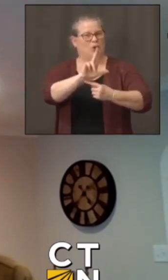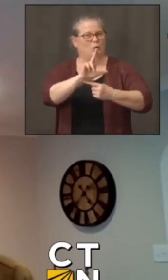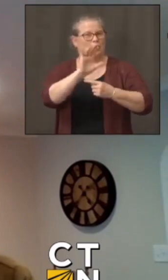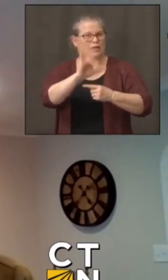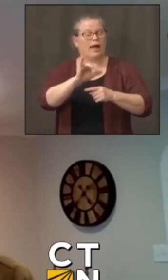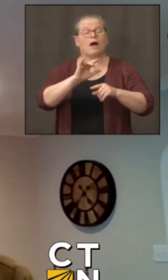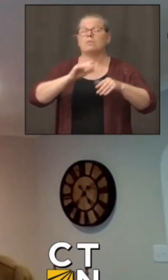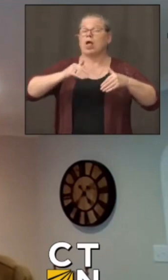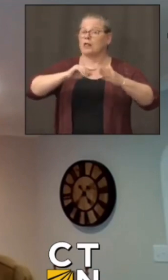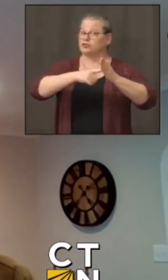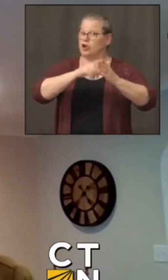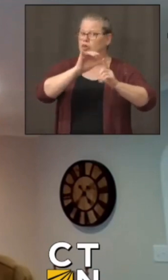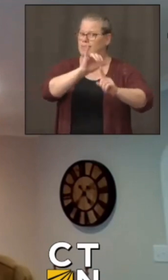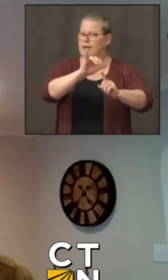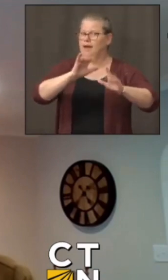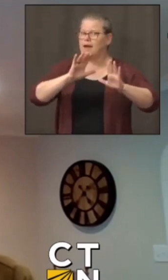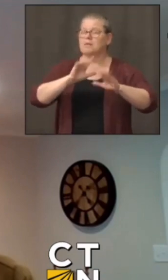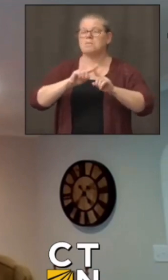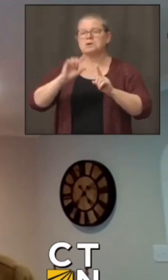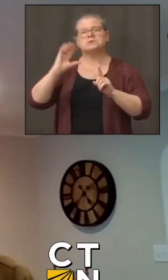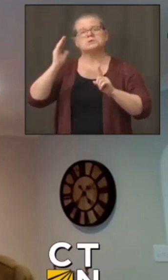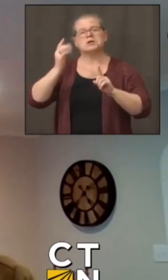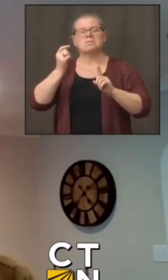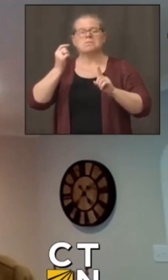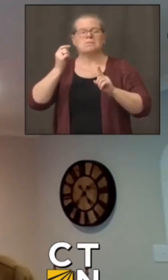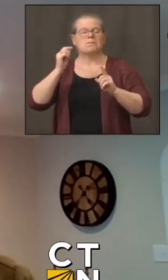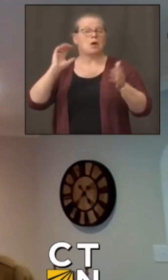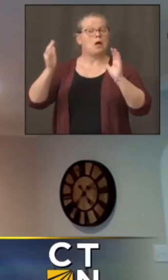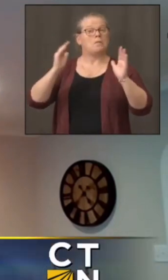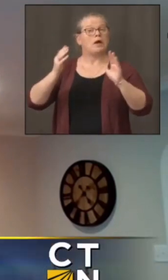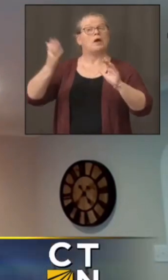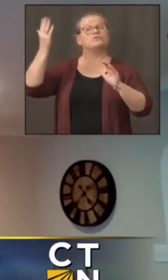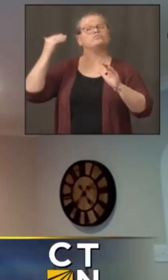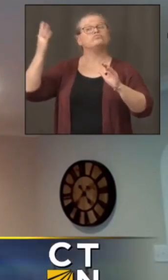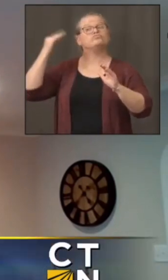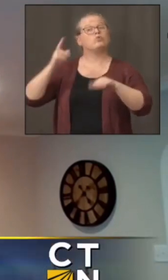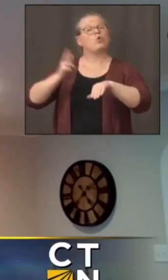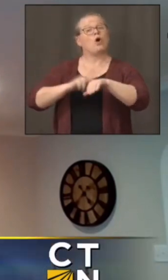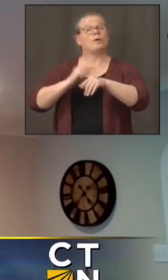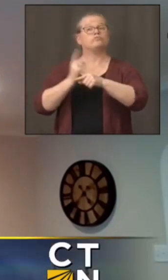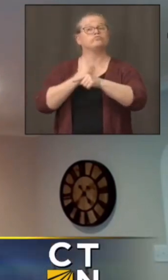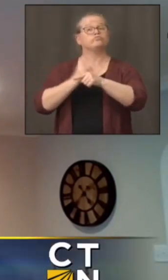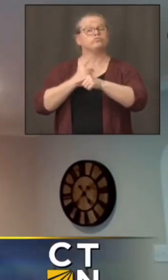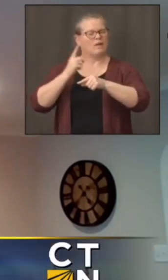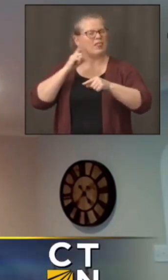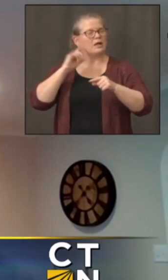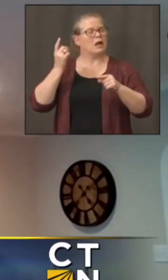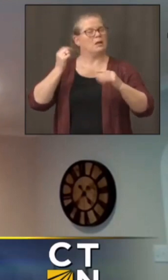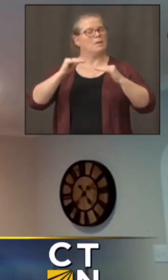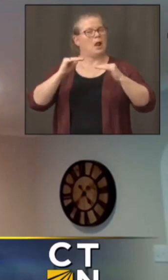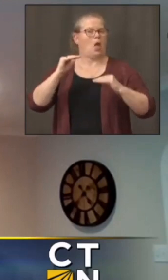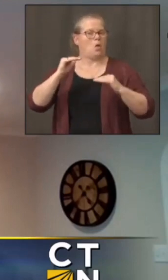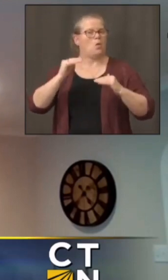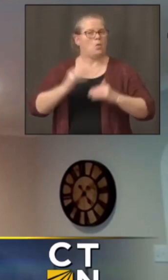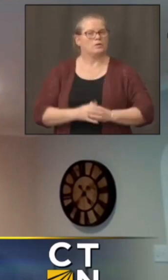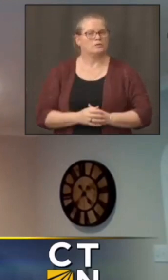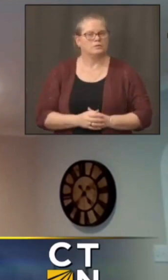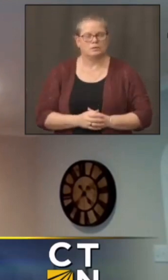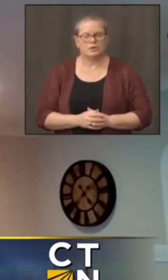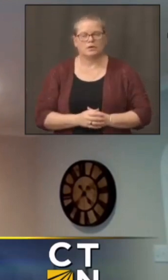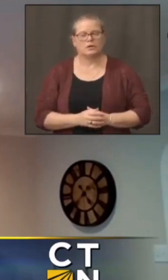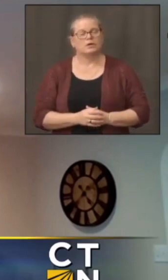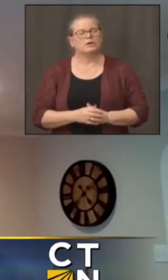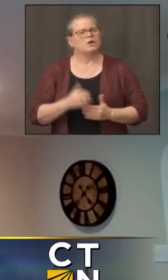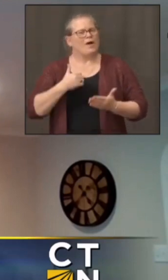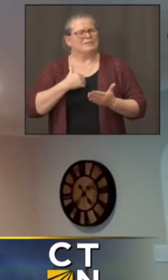But I guess what I was getting at is overall capacity for hospitals. And so if those are